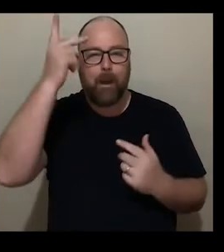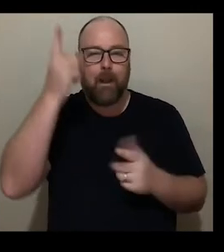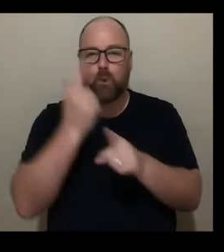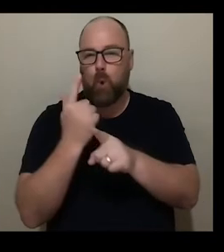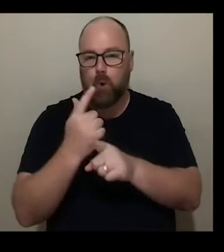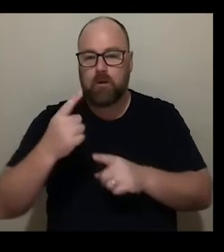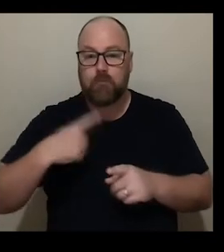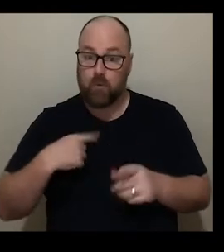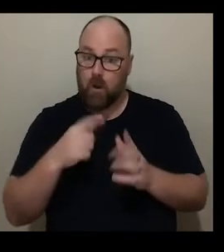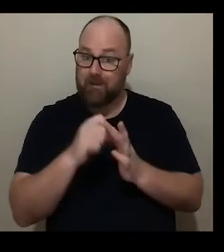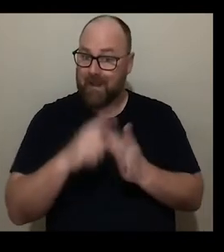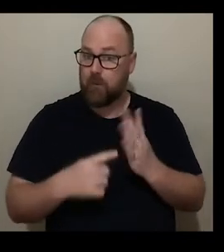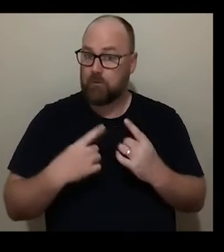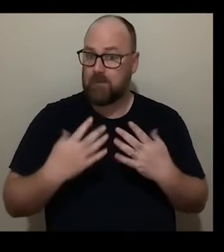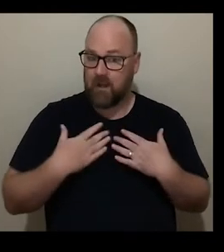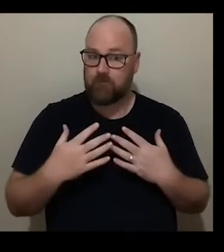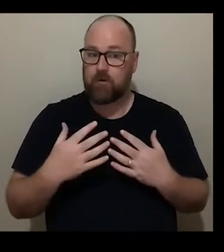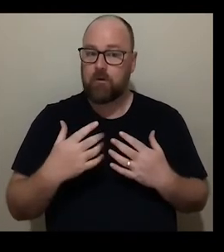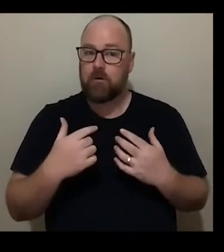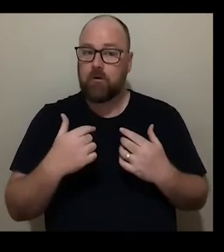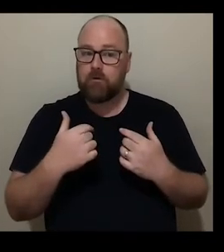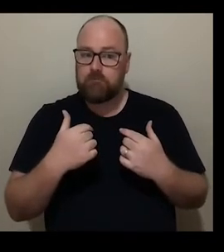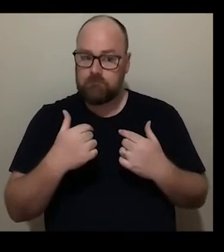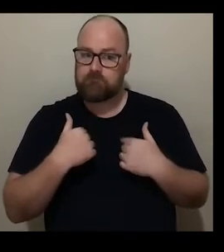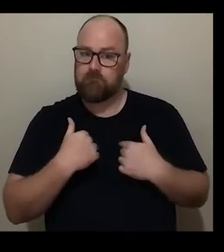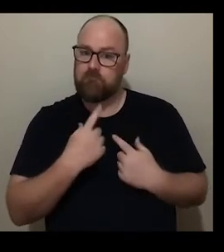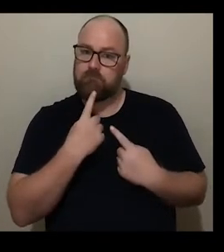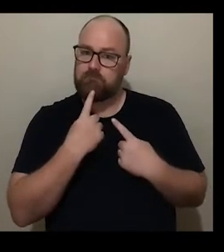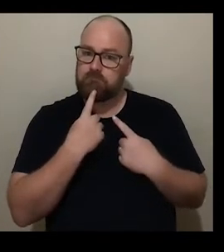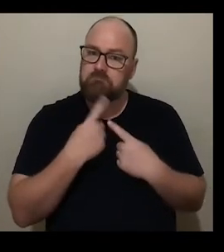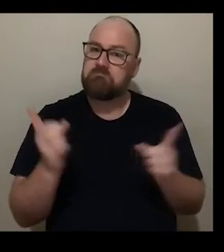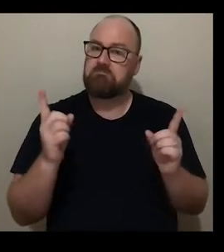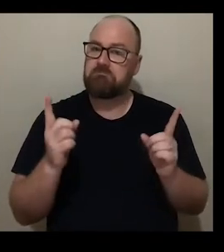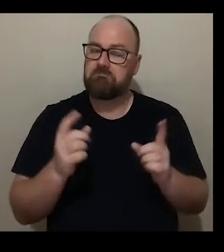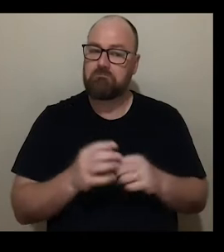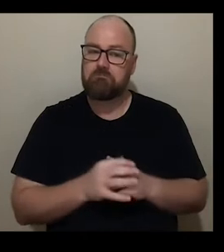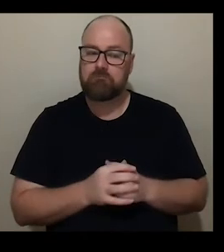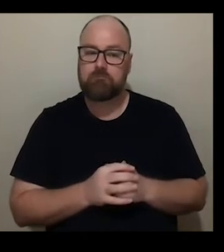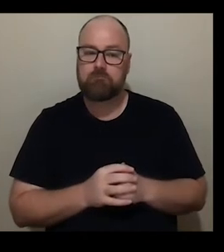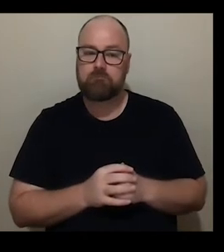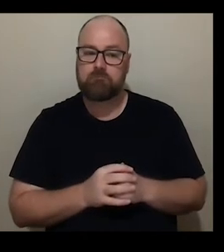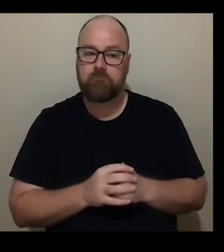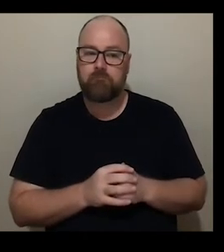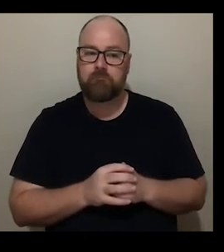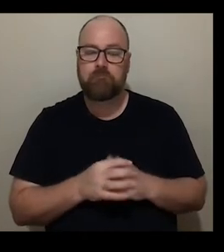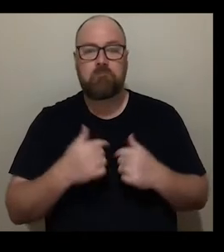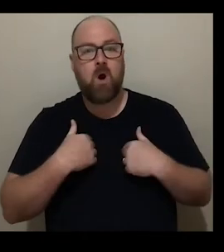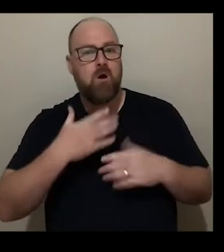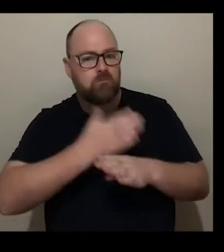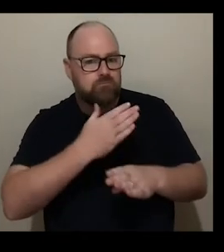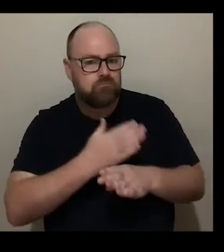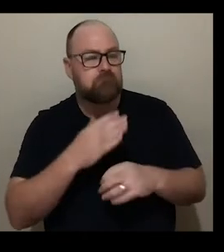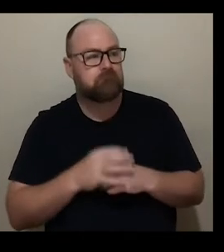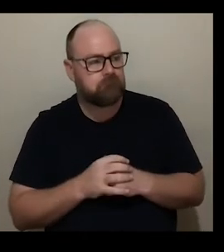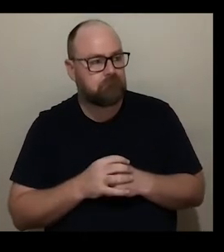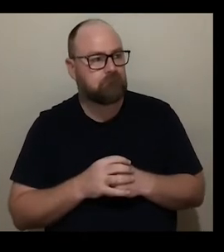because I do address the fact that I'm a disabled artist as a political term and my practice deals